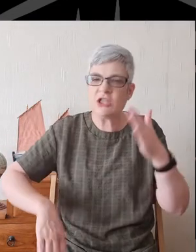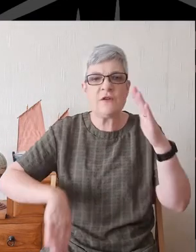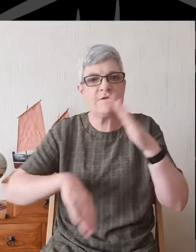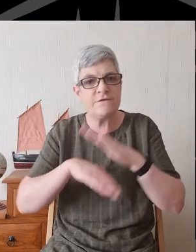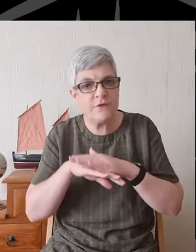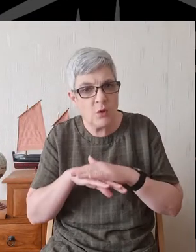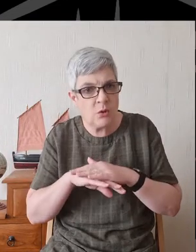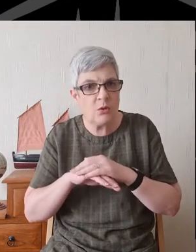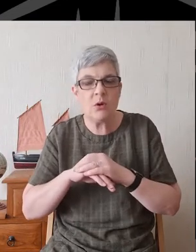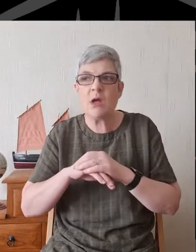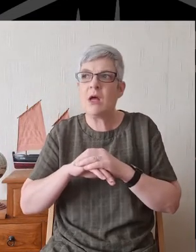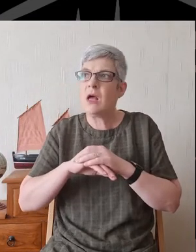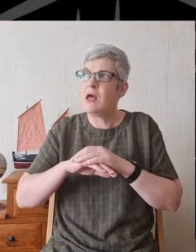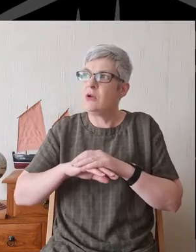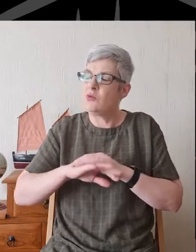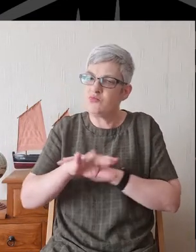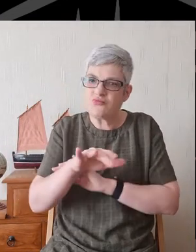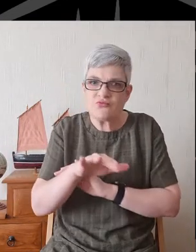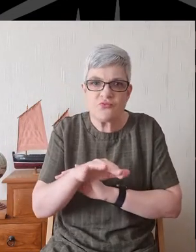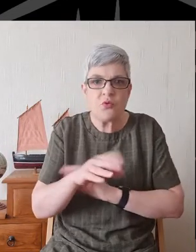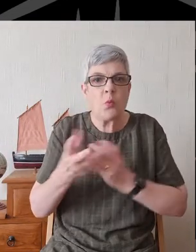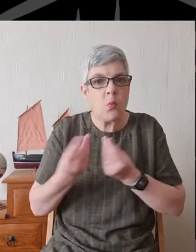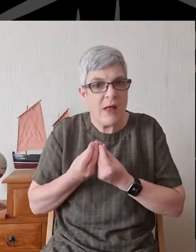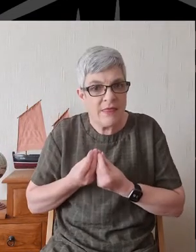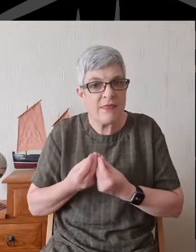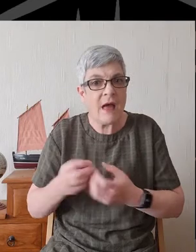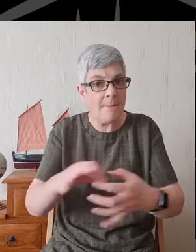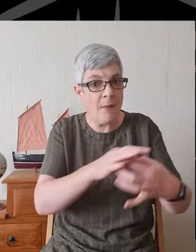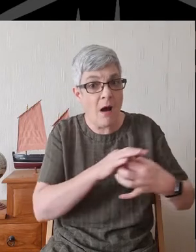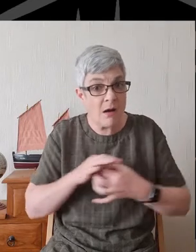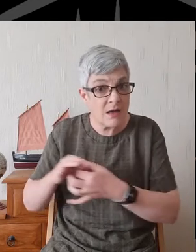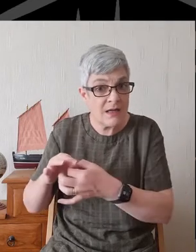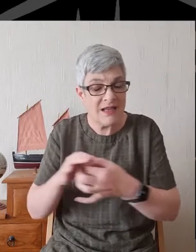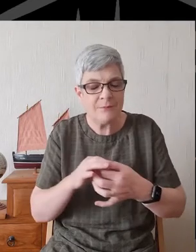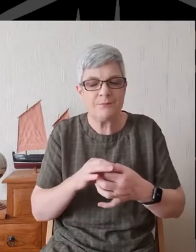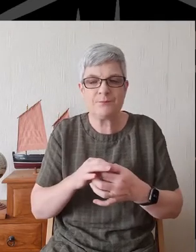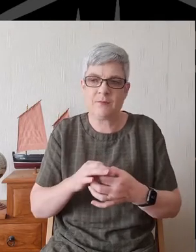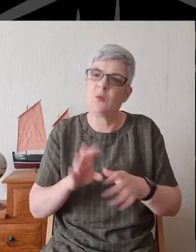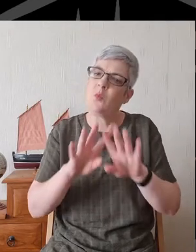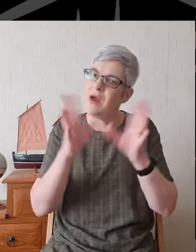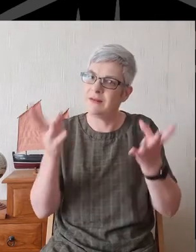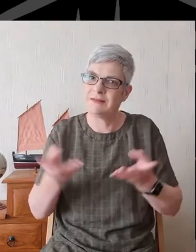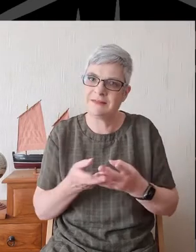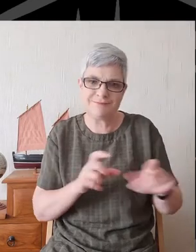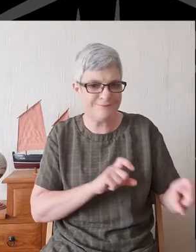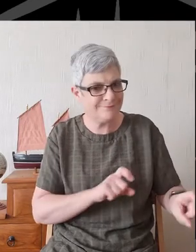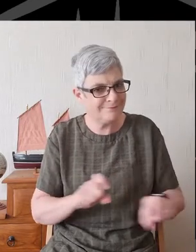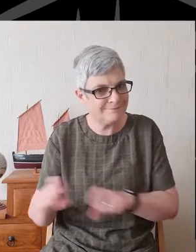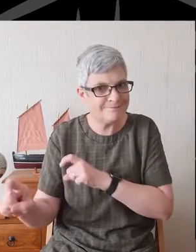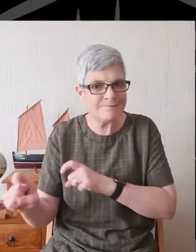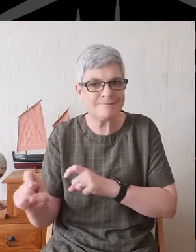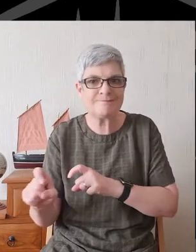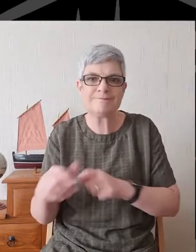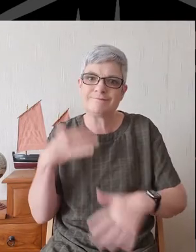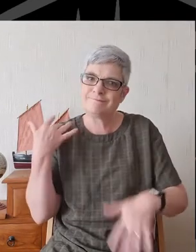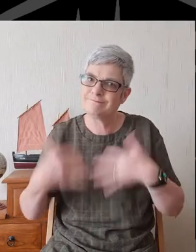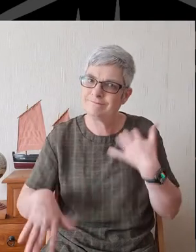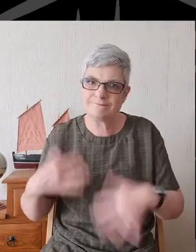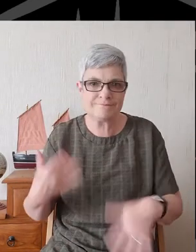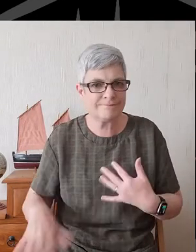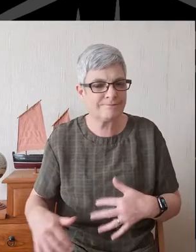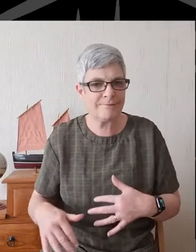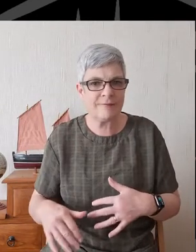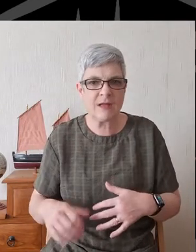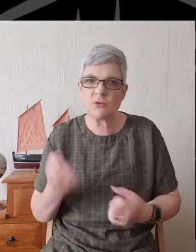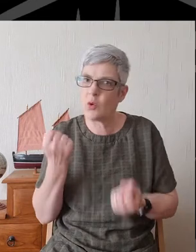active presence with and among us, we still live in a hurting and in a sore world. Lord, an